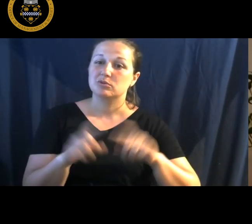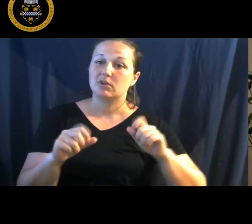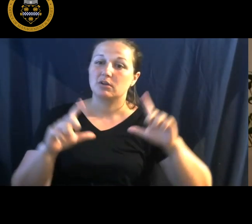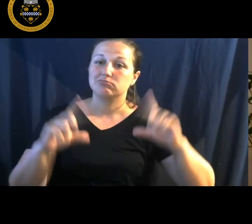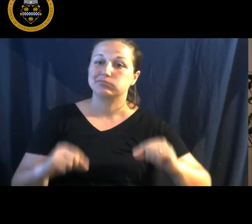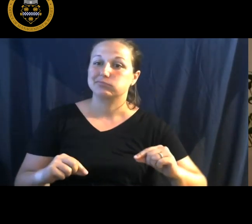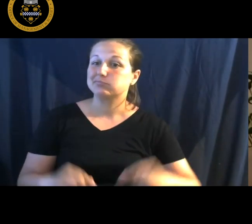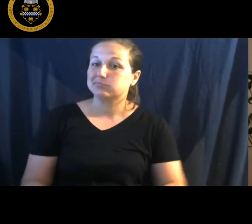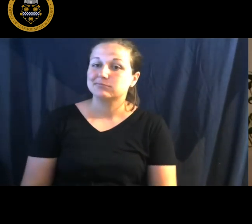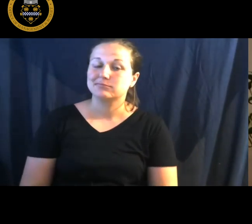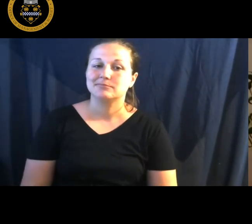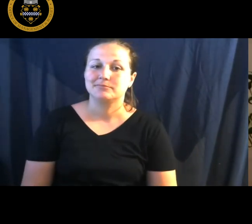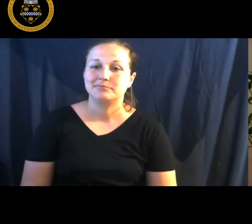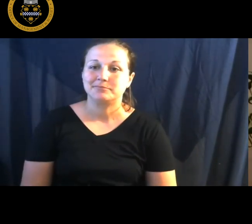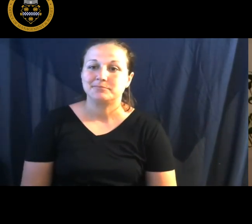There we go.